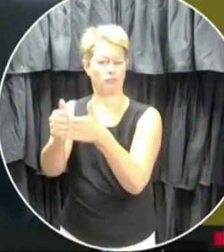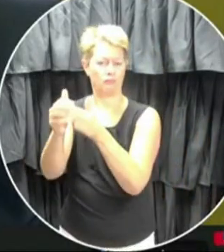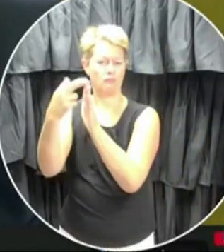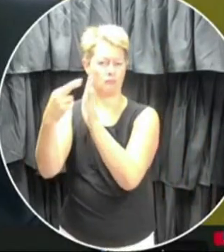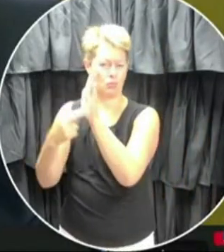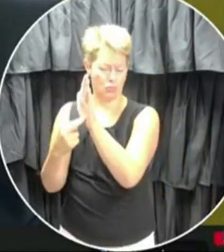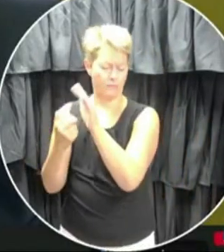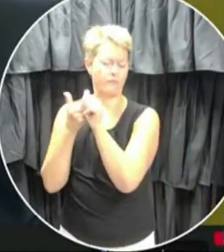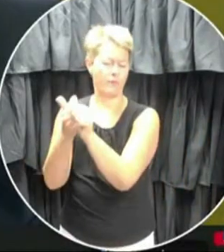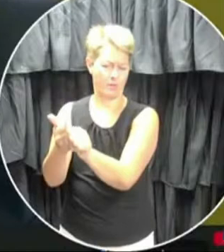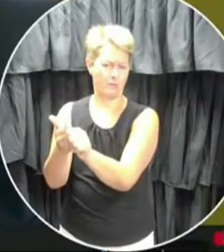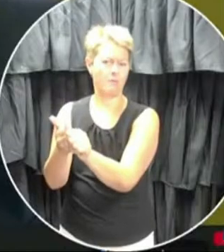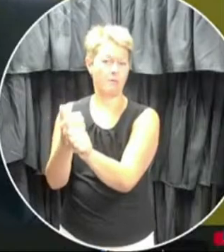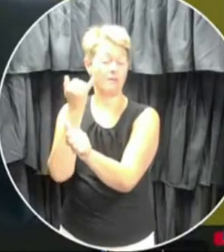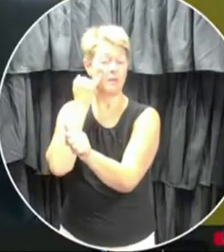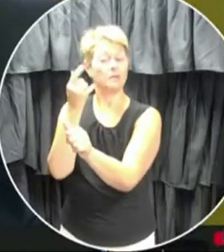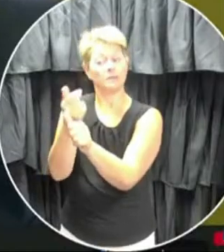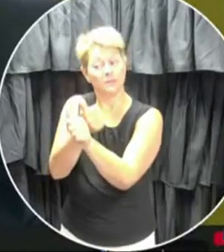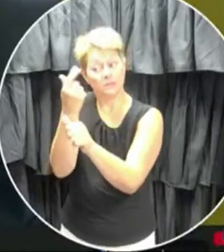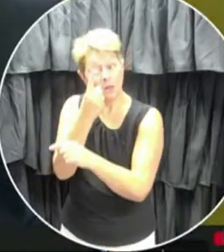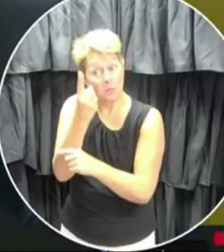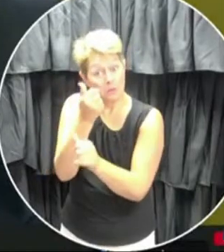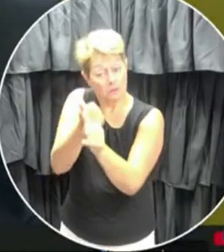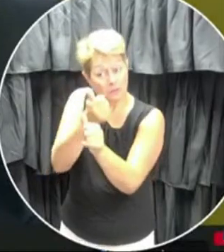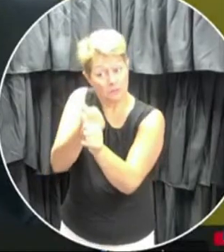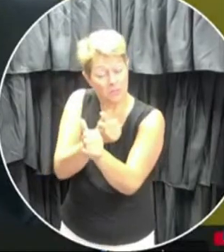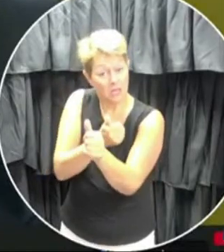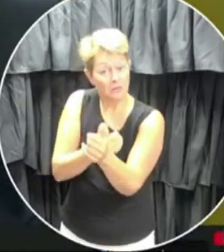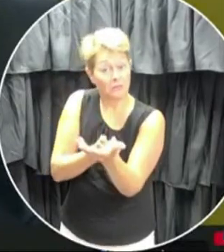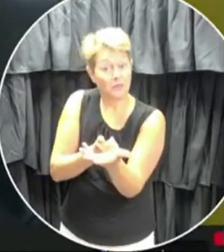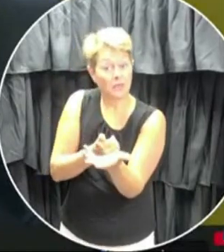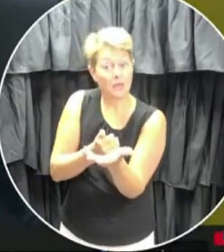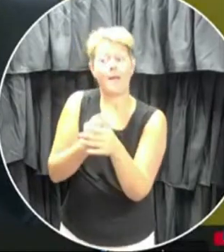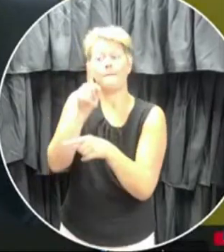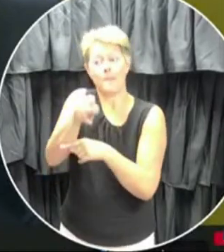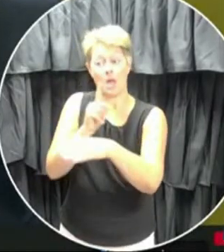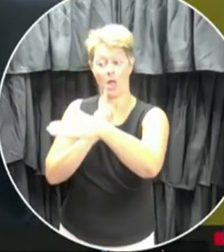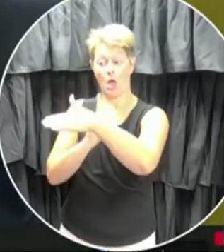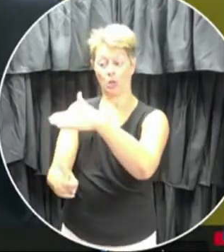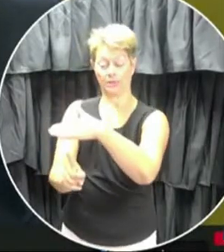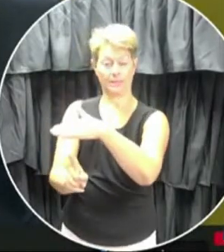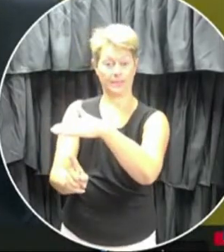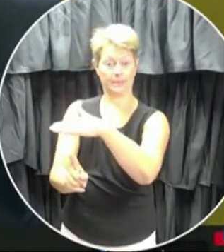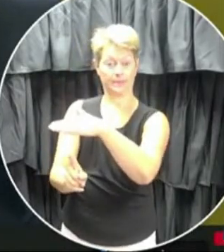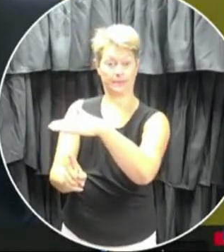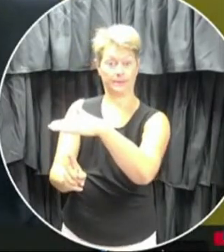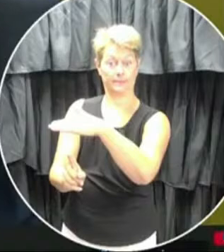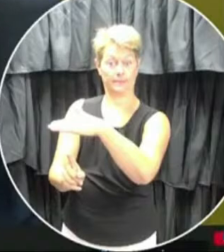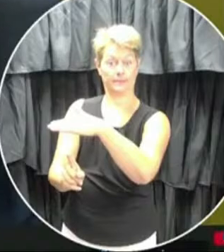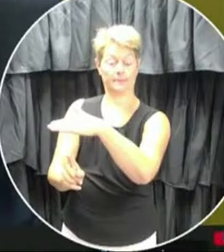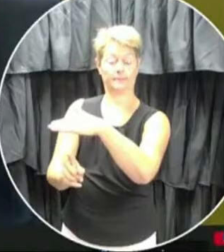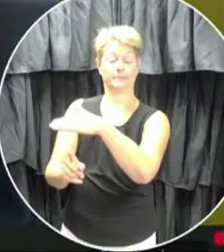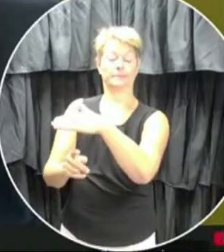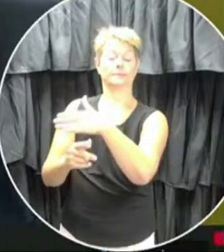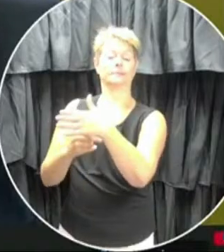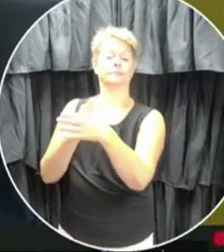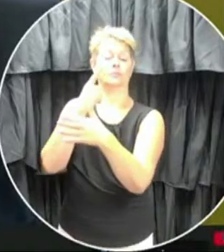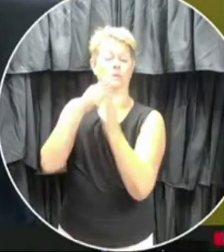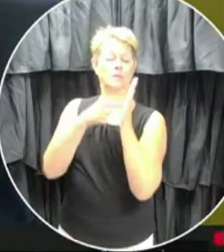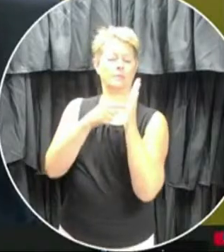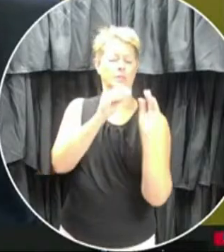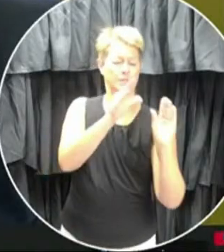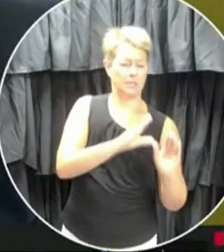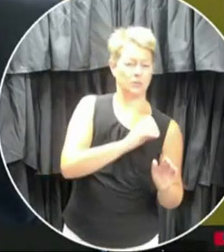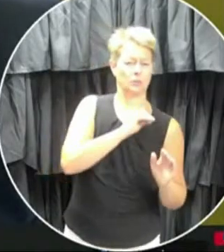And, uh, if someone has to, if, if someone has to isolate, uh, a staff member, um, uh,